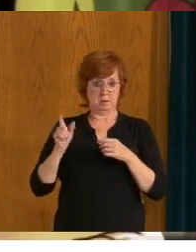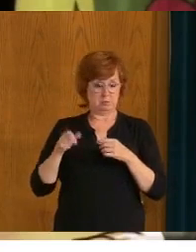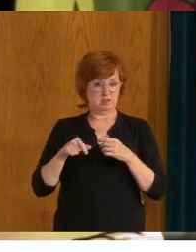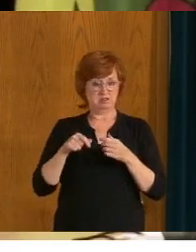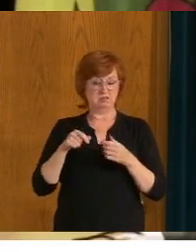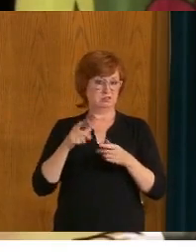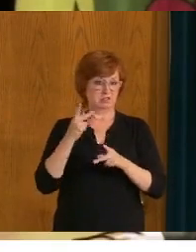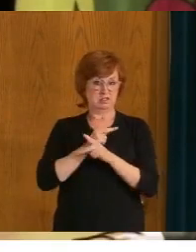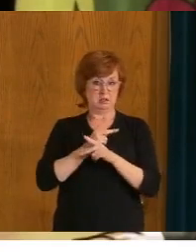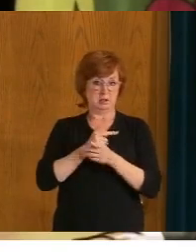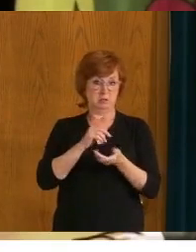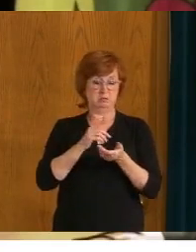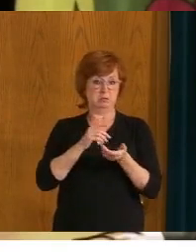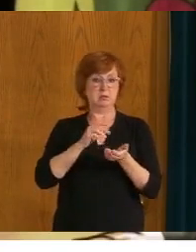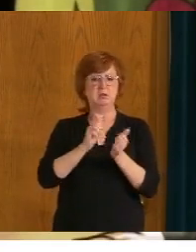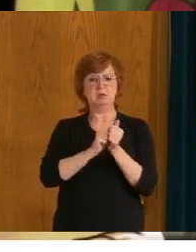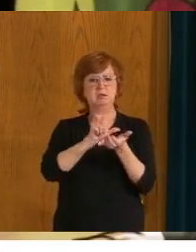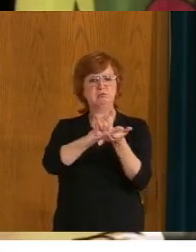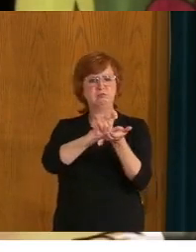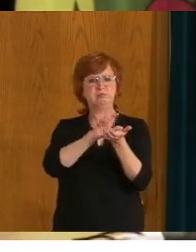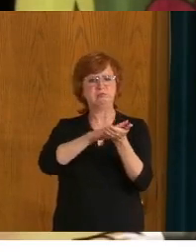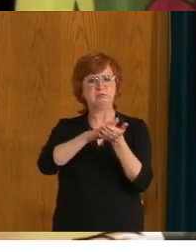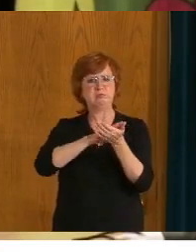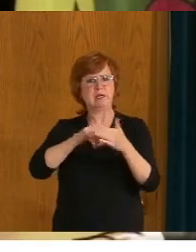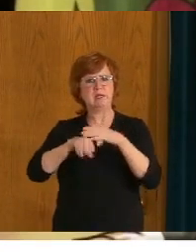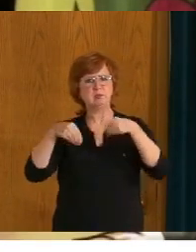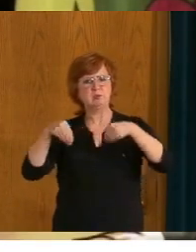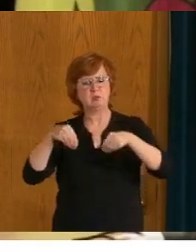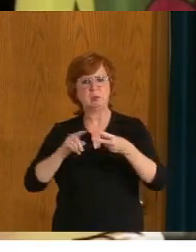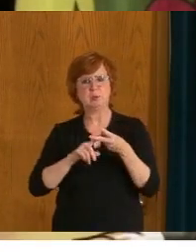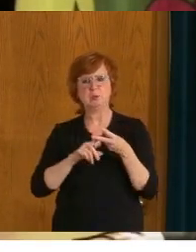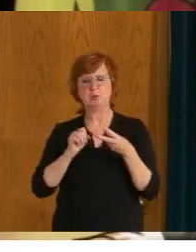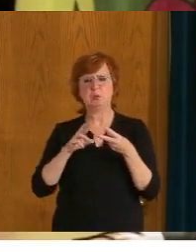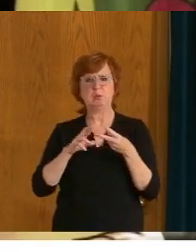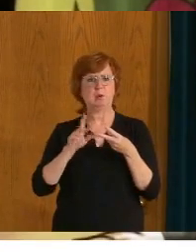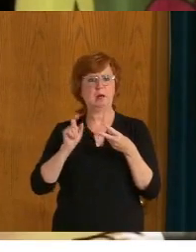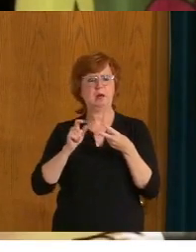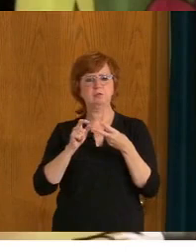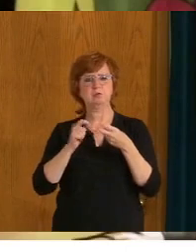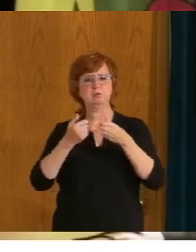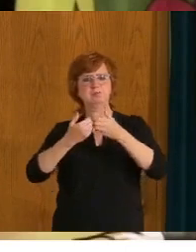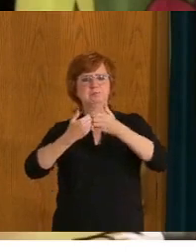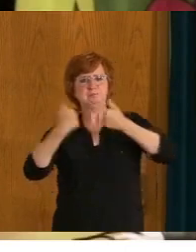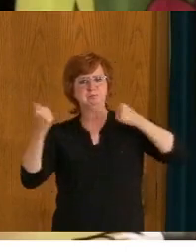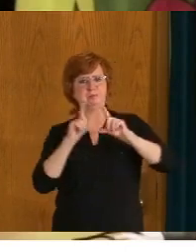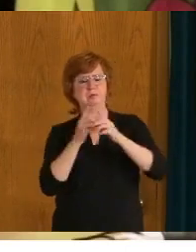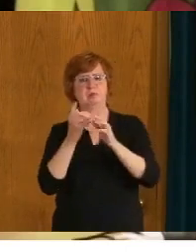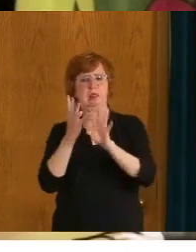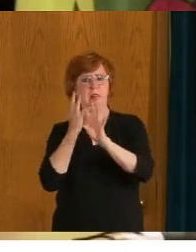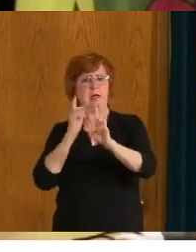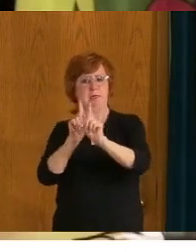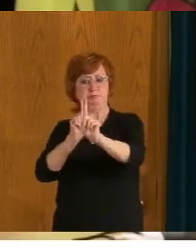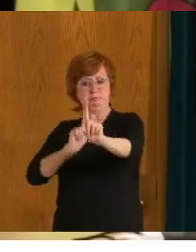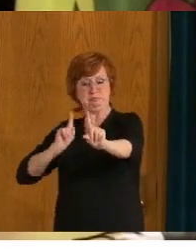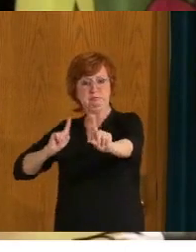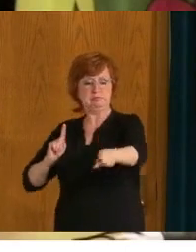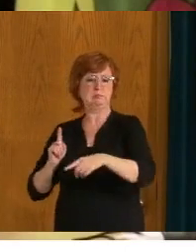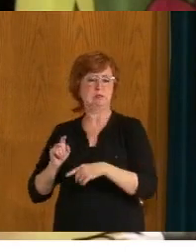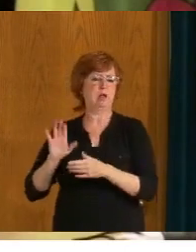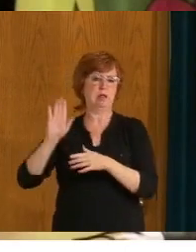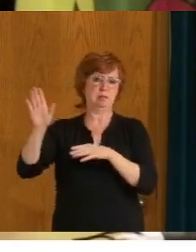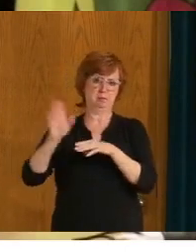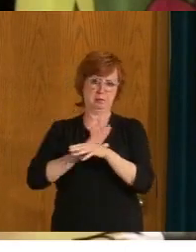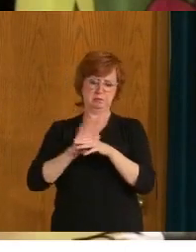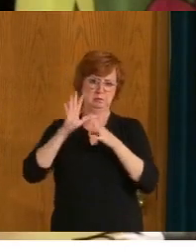hand sanitizers, mask use for their employees and potentially even customers. The business response team is working actively